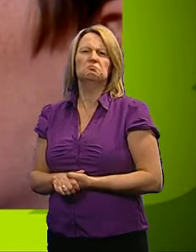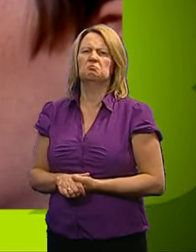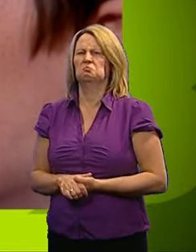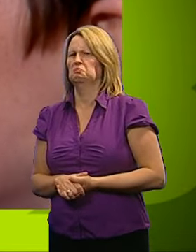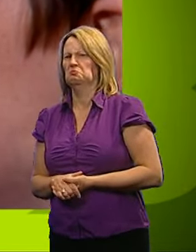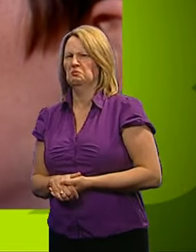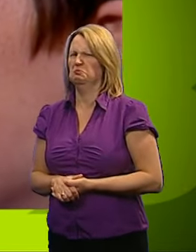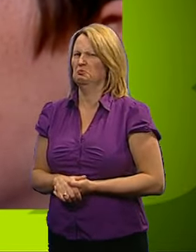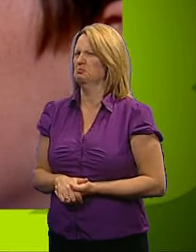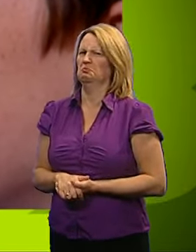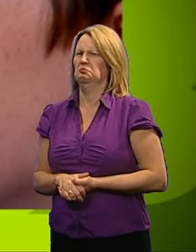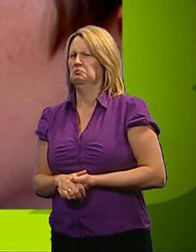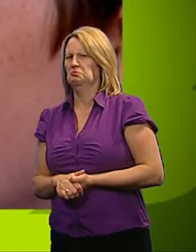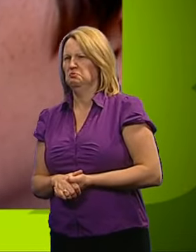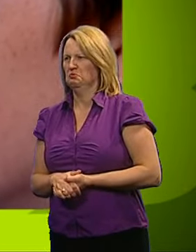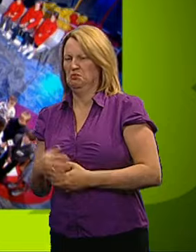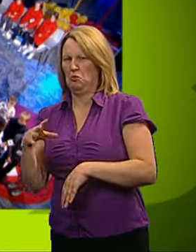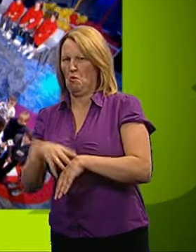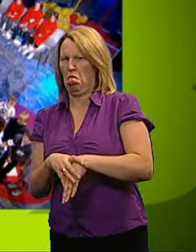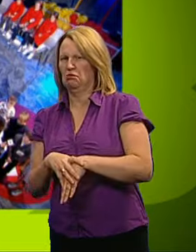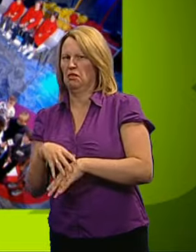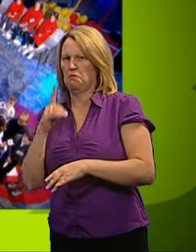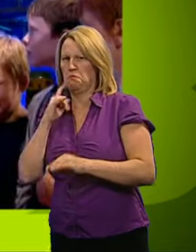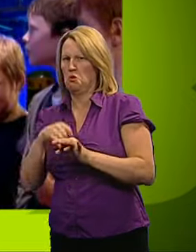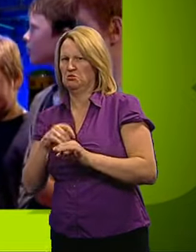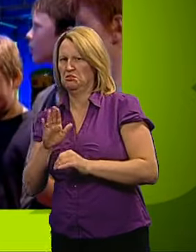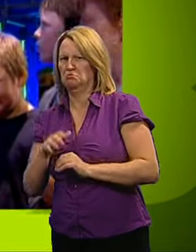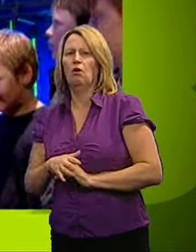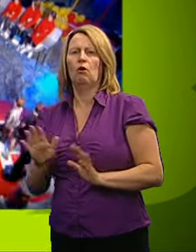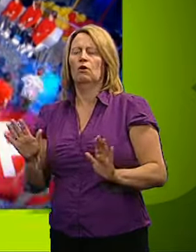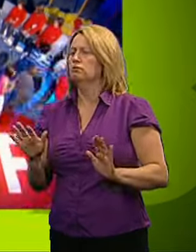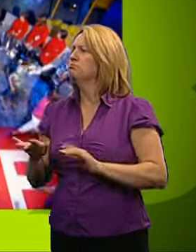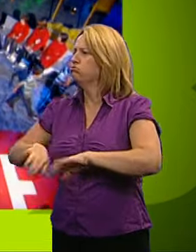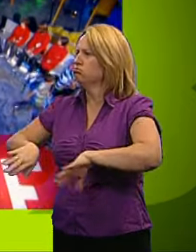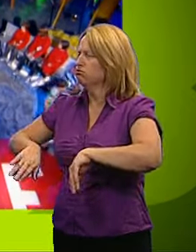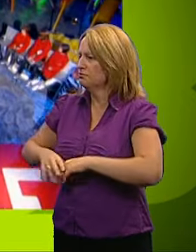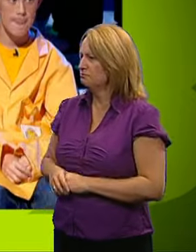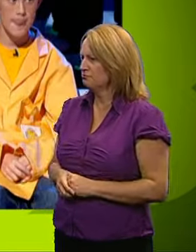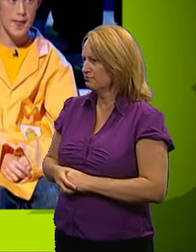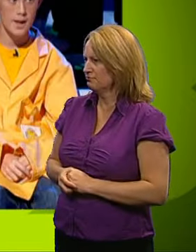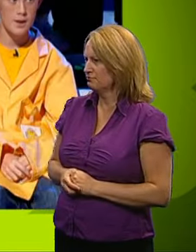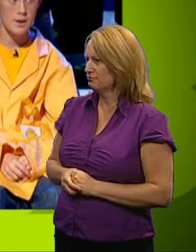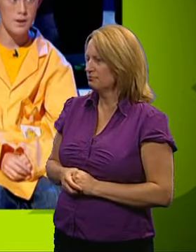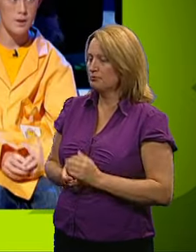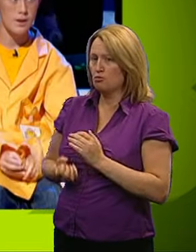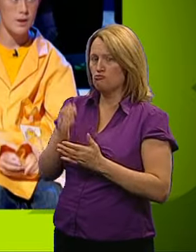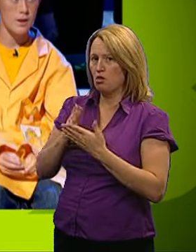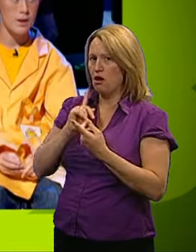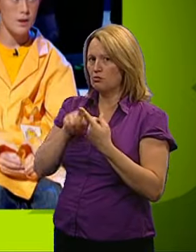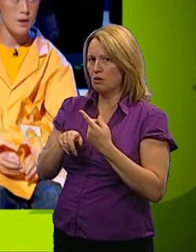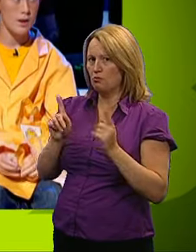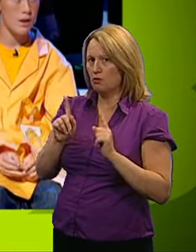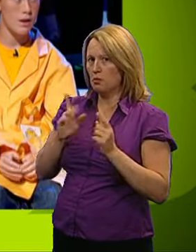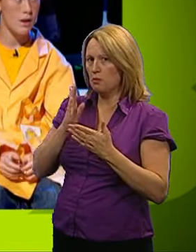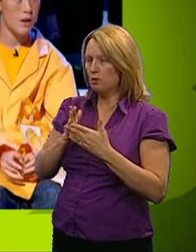been stemmed by one, but I still don't think it could be that poisonous. OK, well, back to the places, audience. Let's find out the real answer. The box jellyfish has